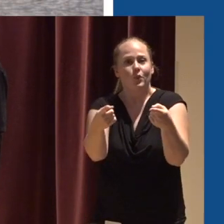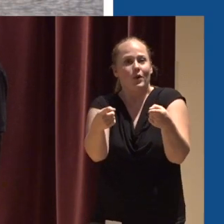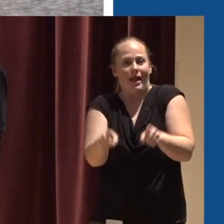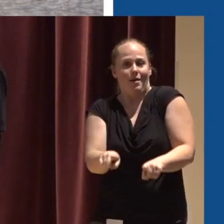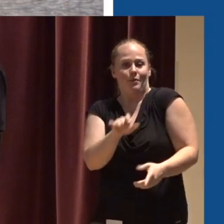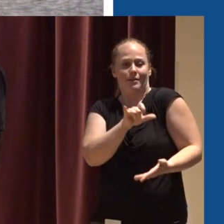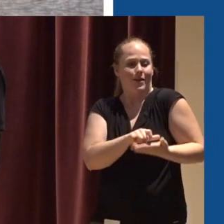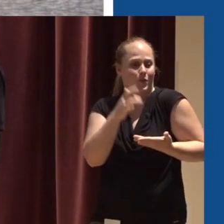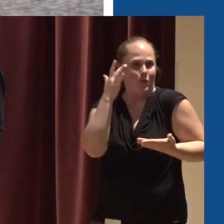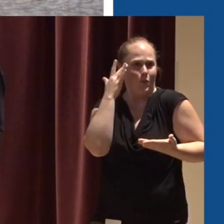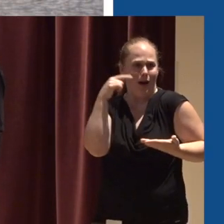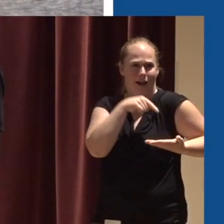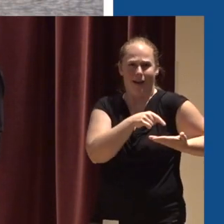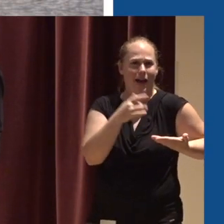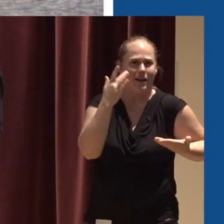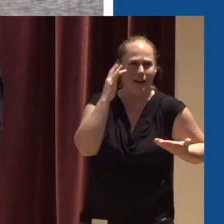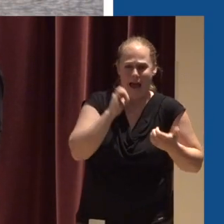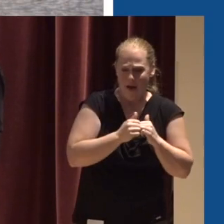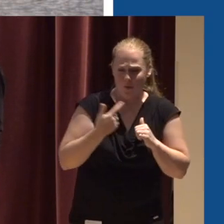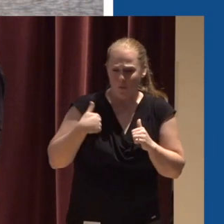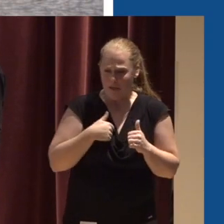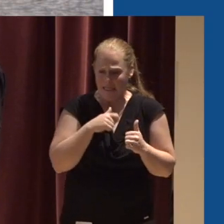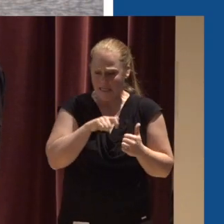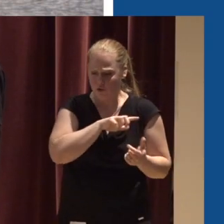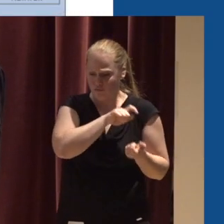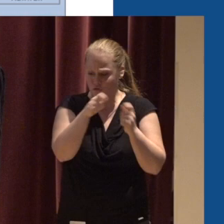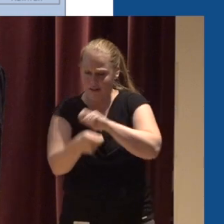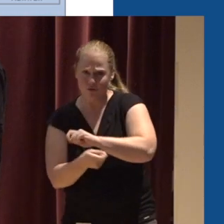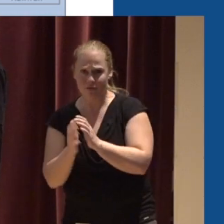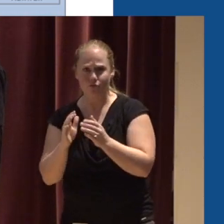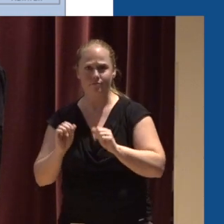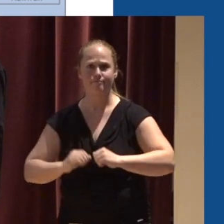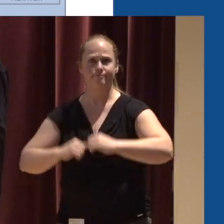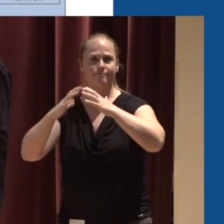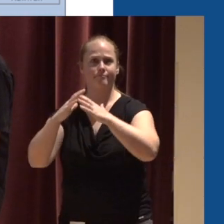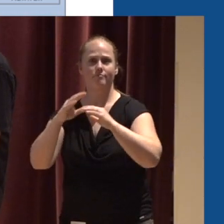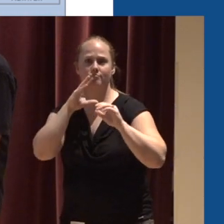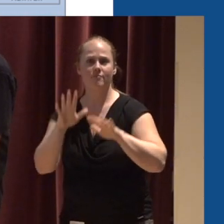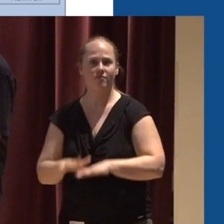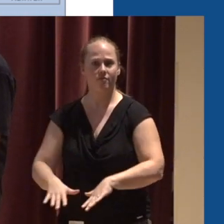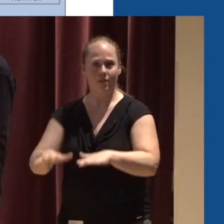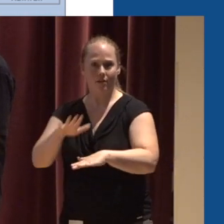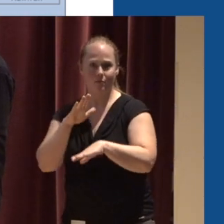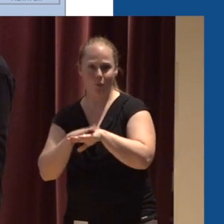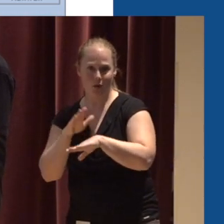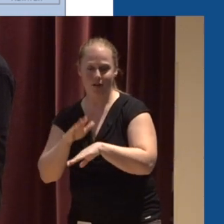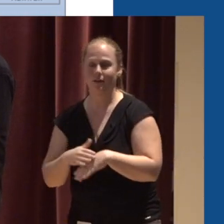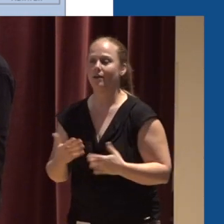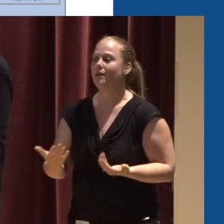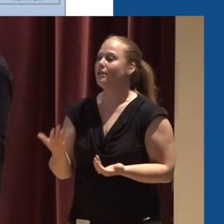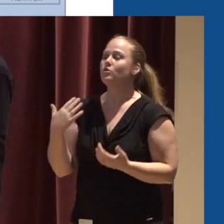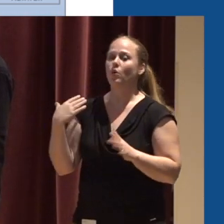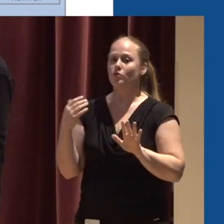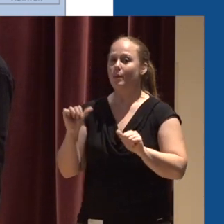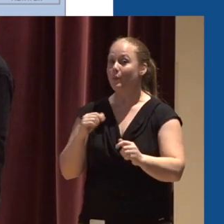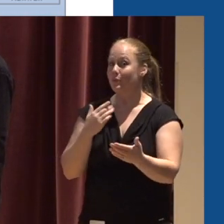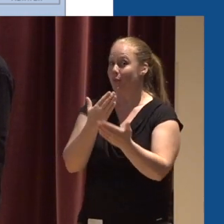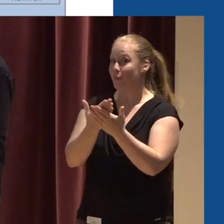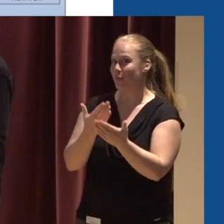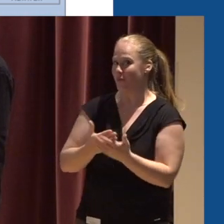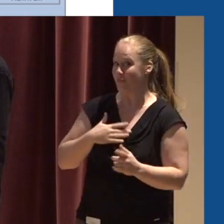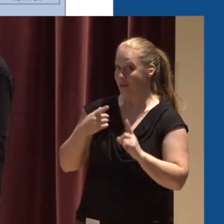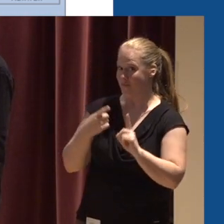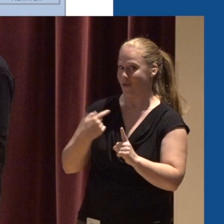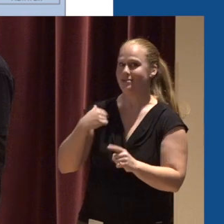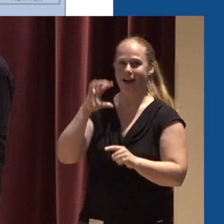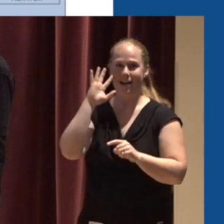why it is that we need a flood warning system So in order to prove my point for why it is we need a flood warning system I put this